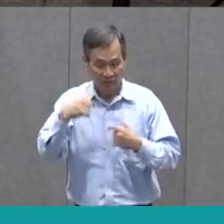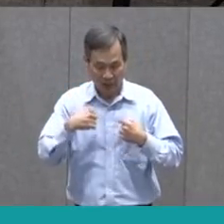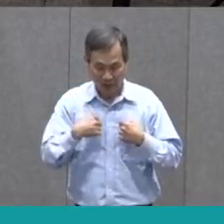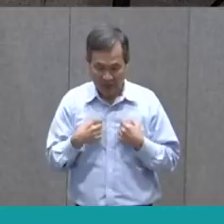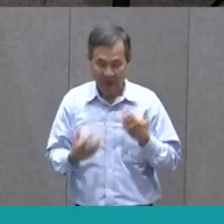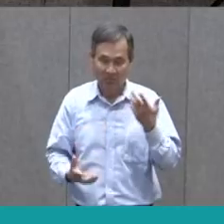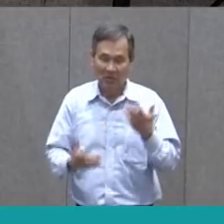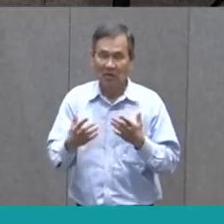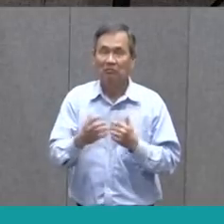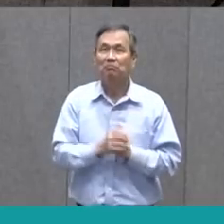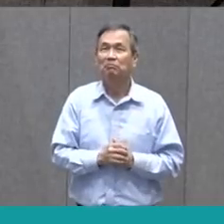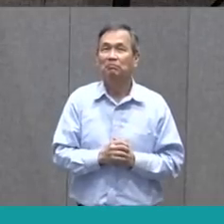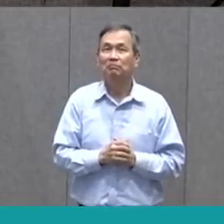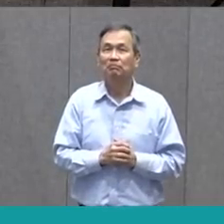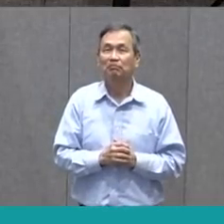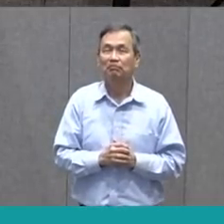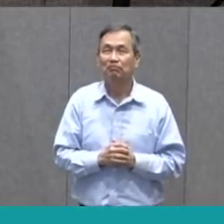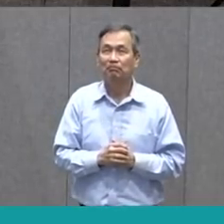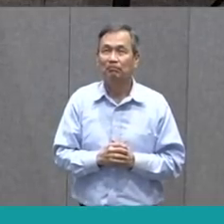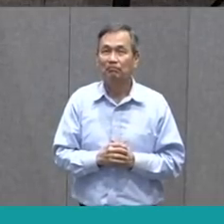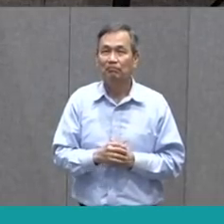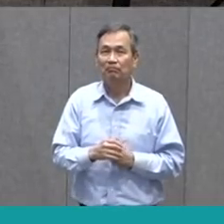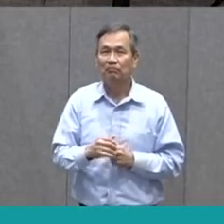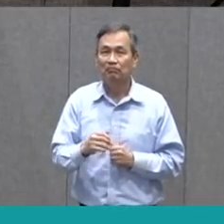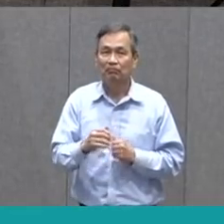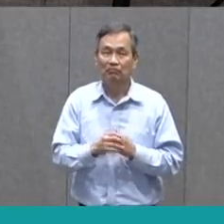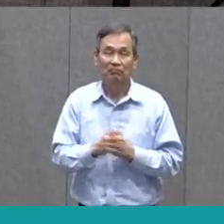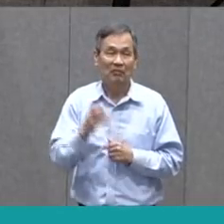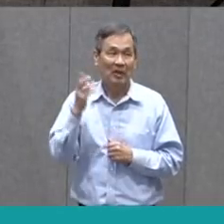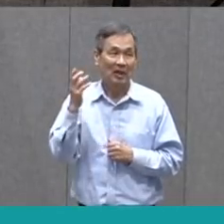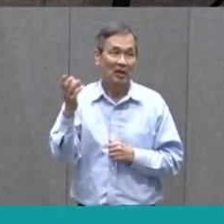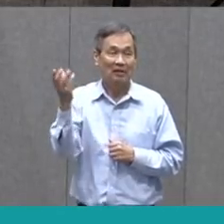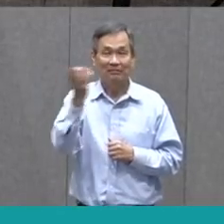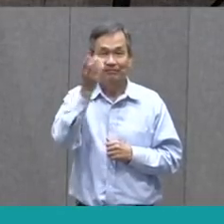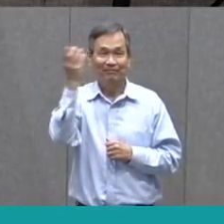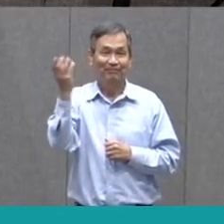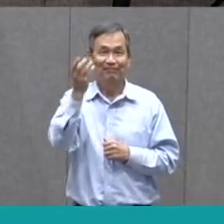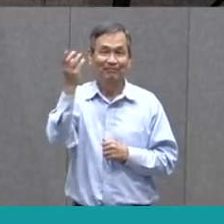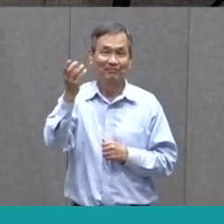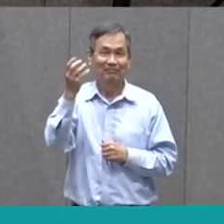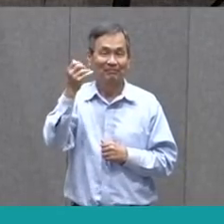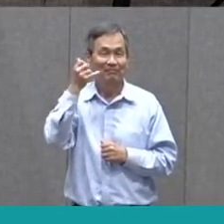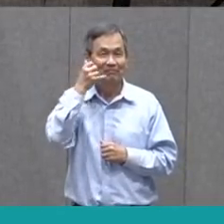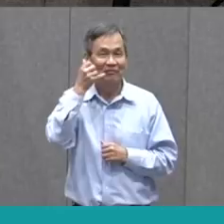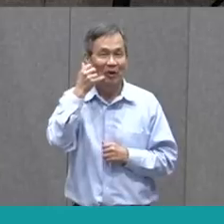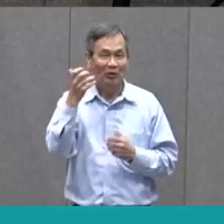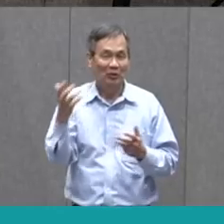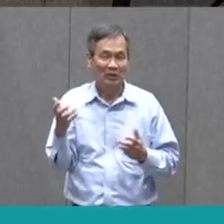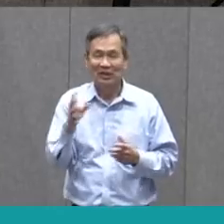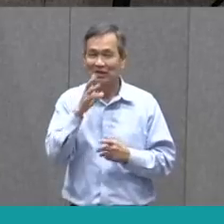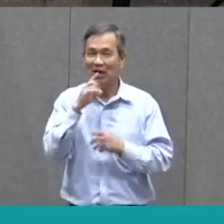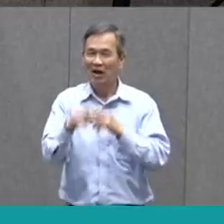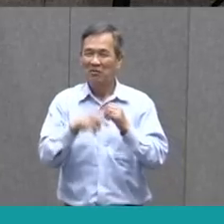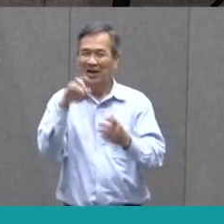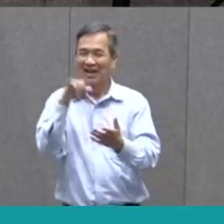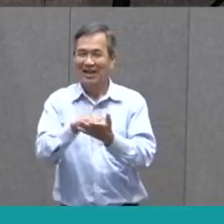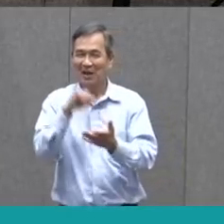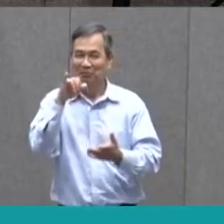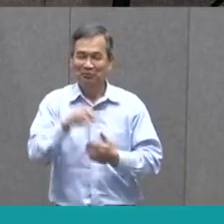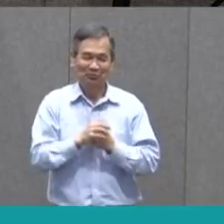probably my cell phone. Okay? But let's talk about that, boys and girls.